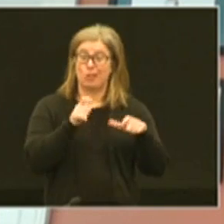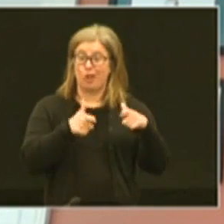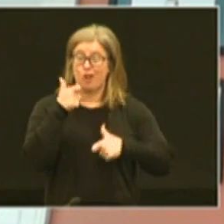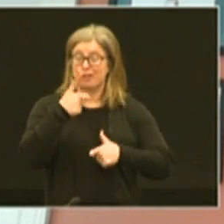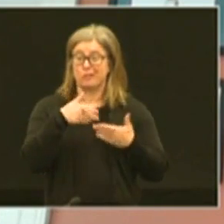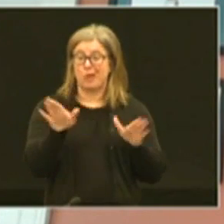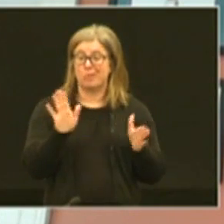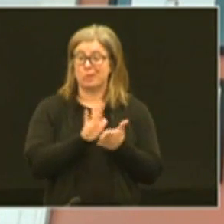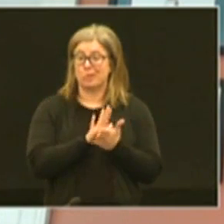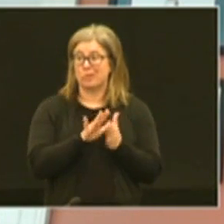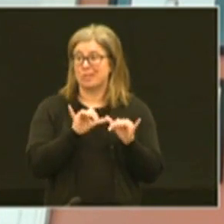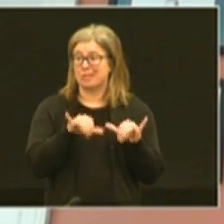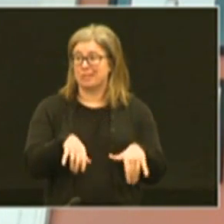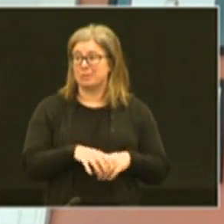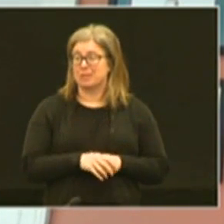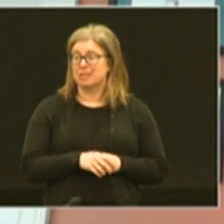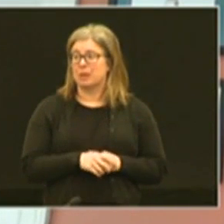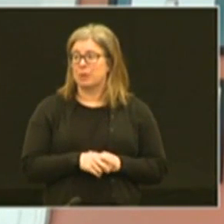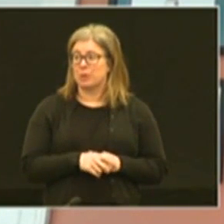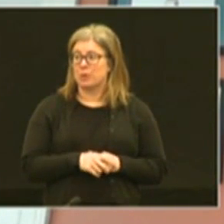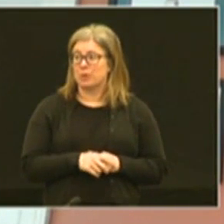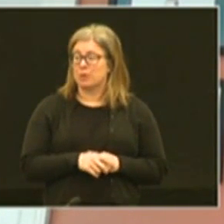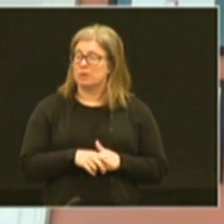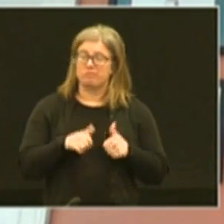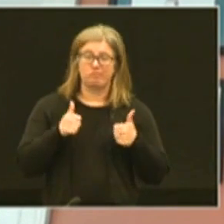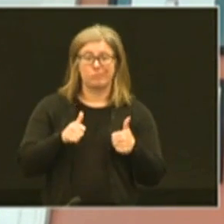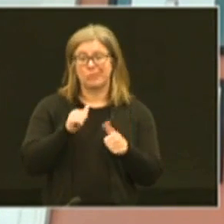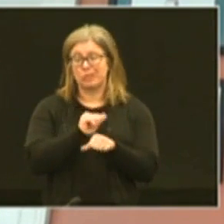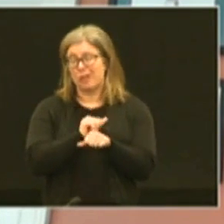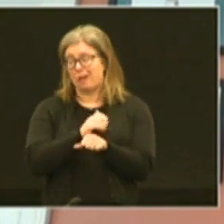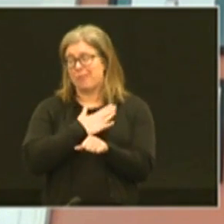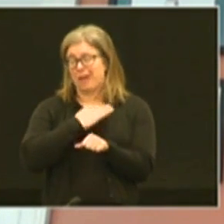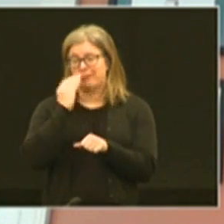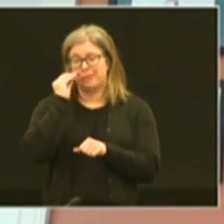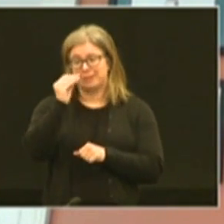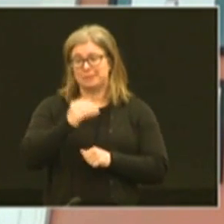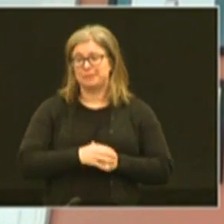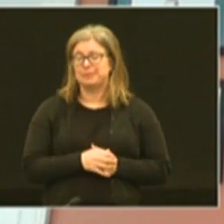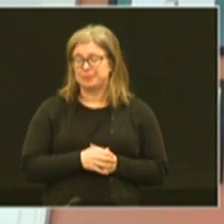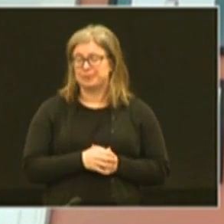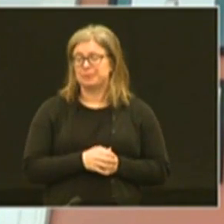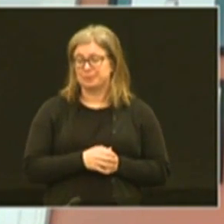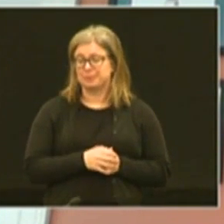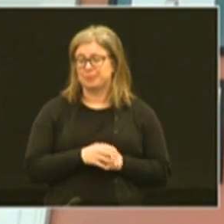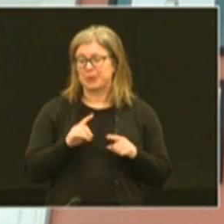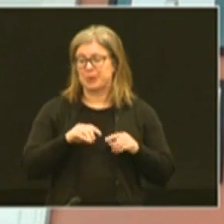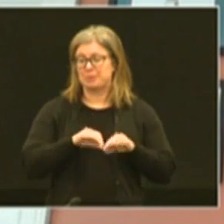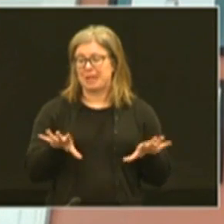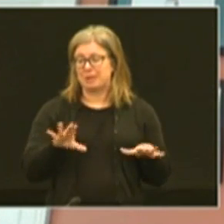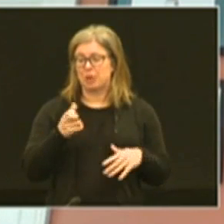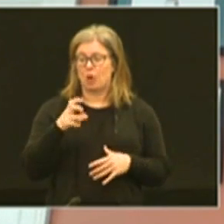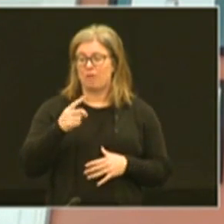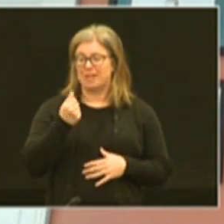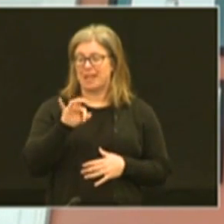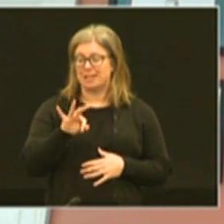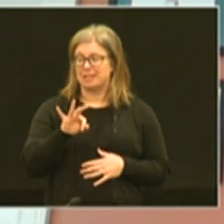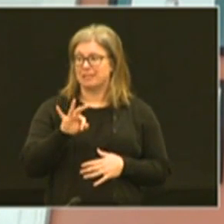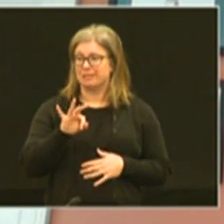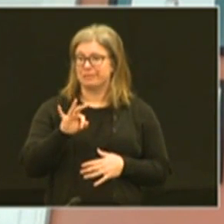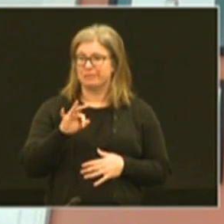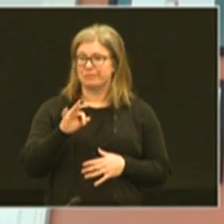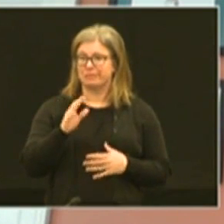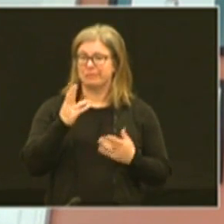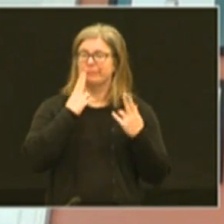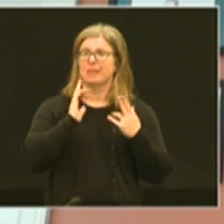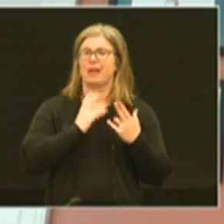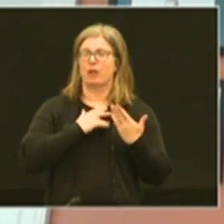largest public school systems, doing a heck of a job in my estimation. And then this pandemic, COVID-19 is throwing at us,